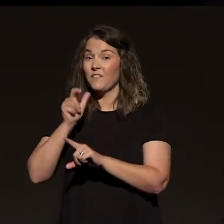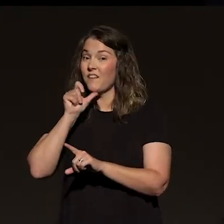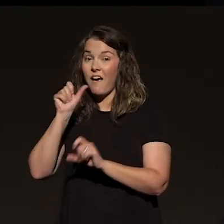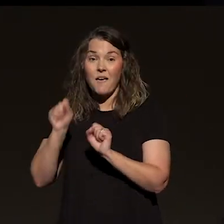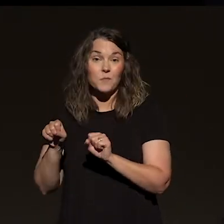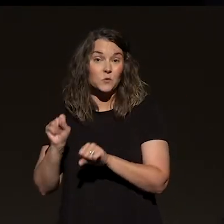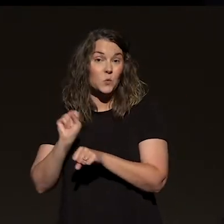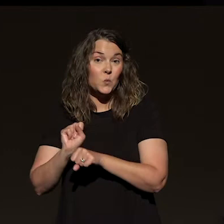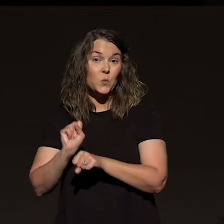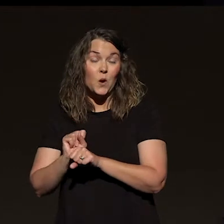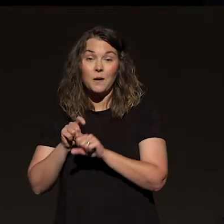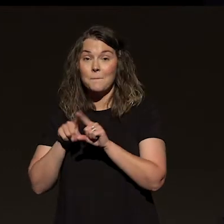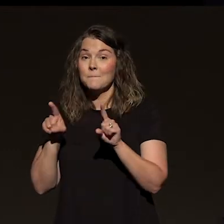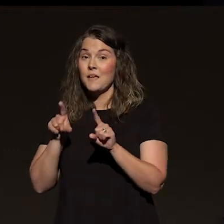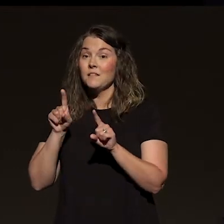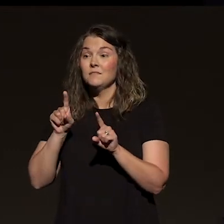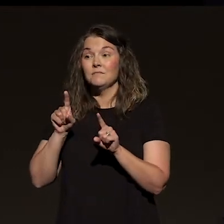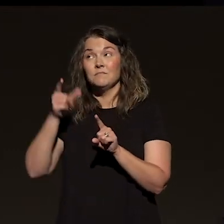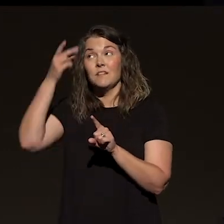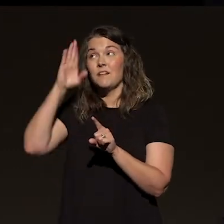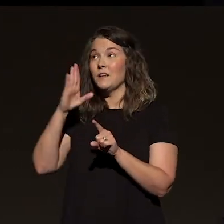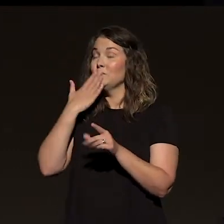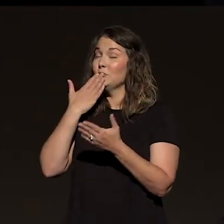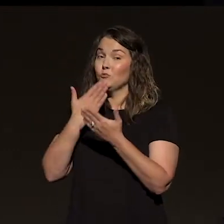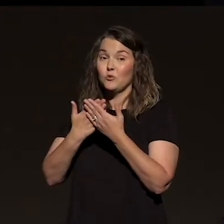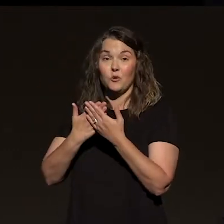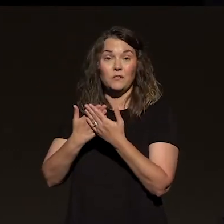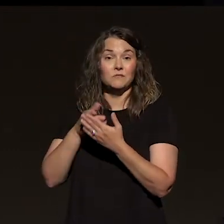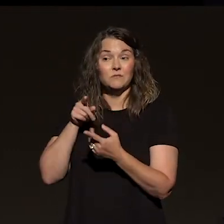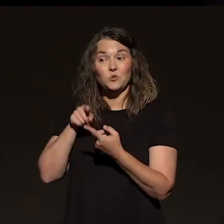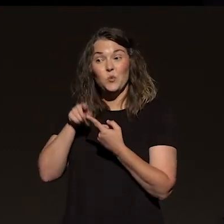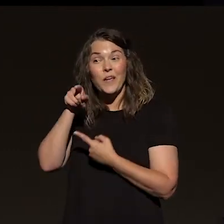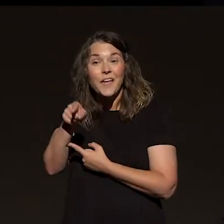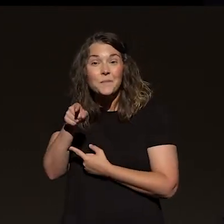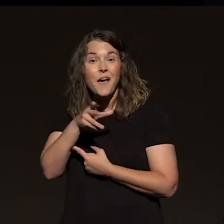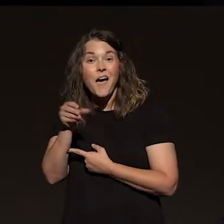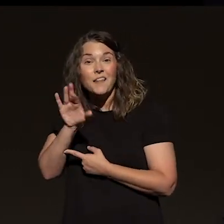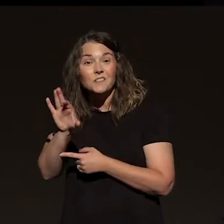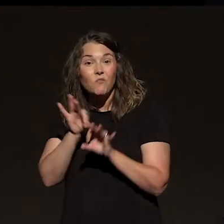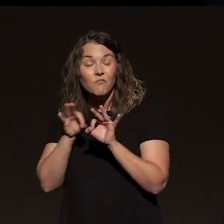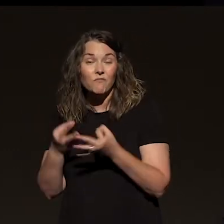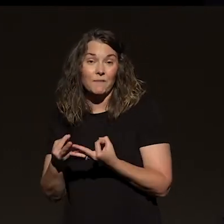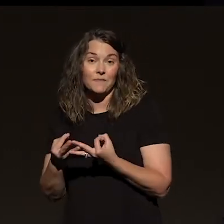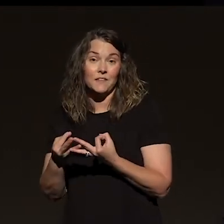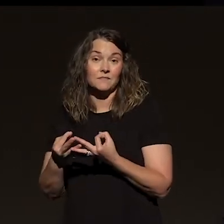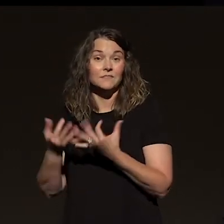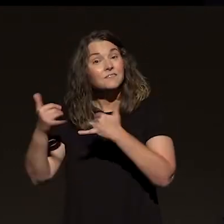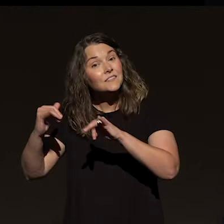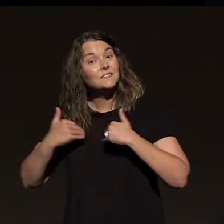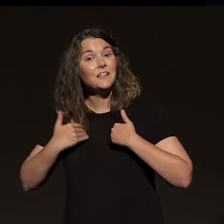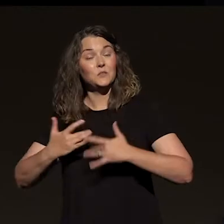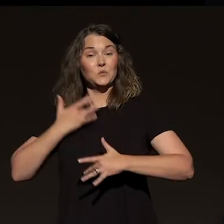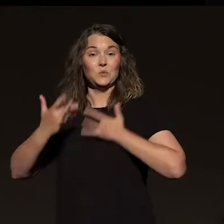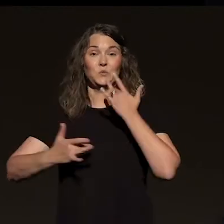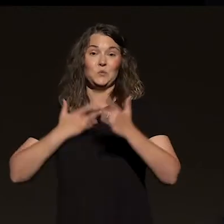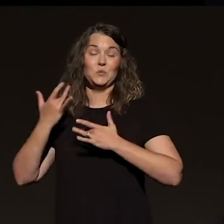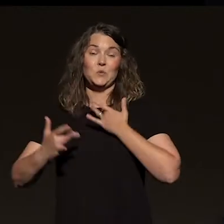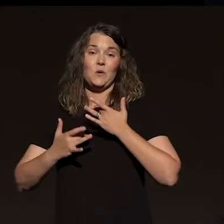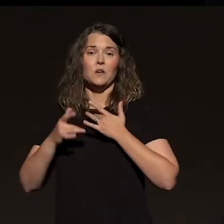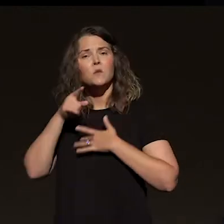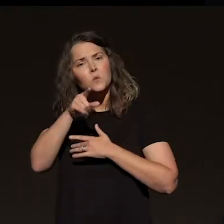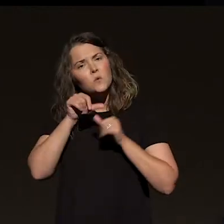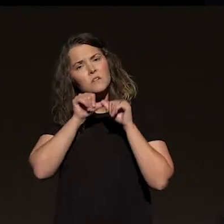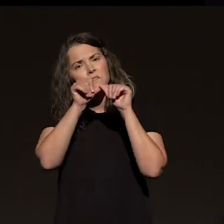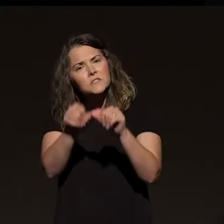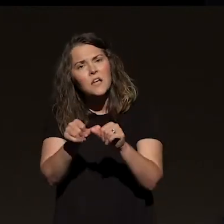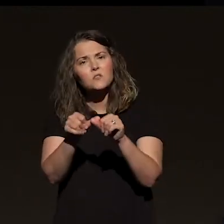God's so good to me and to my family. And there's joy even in the midst of the chaos. And you keep making progress. You